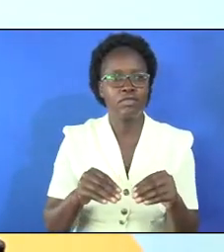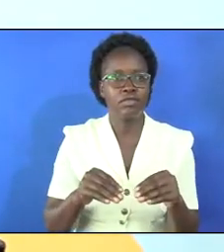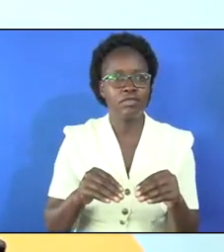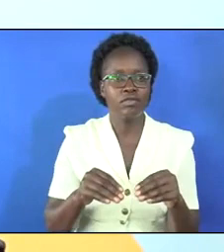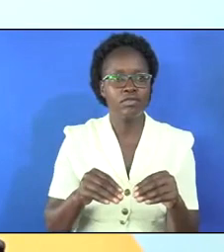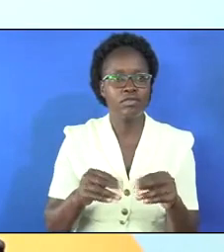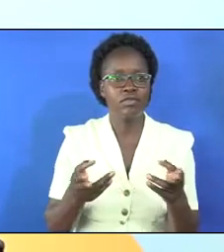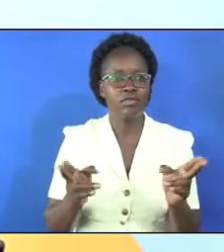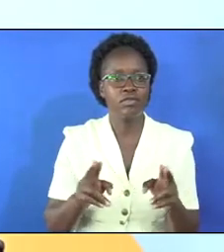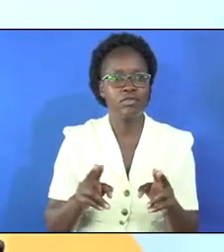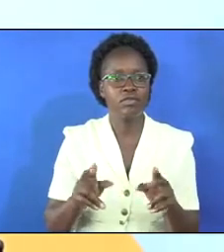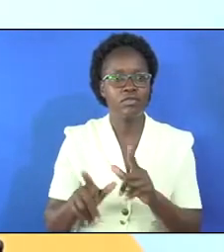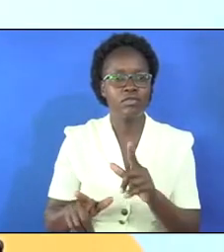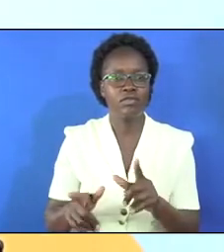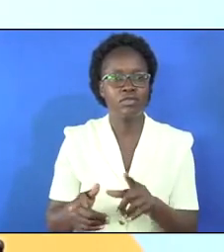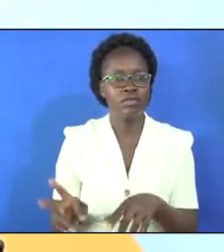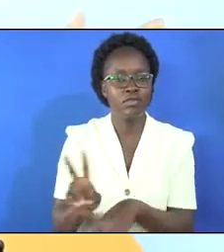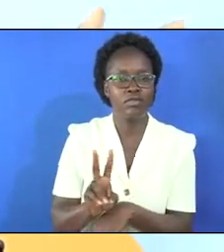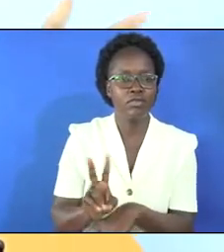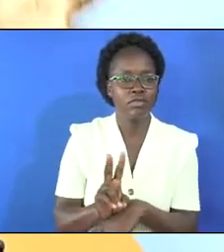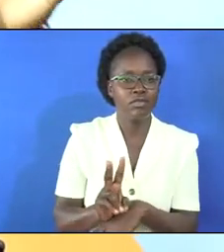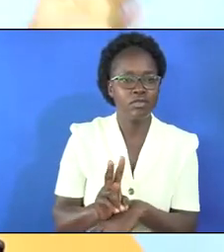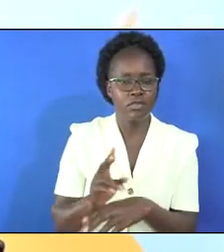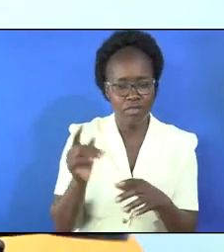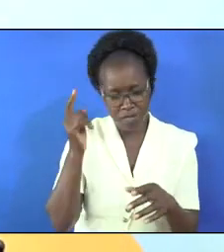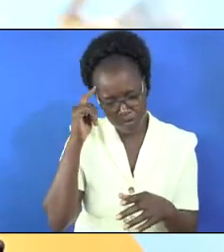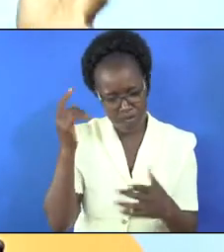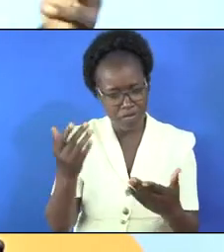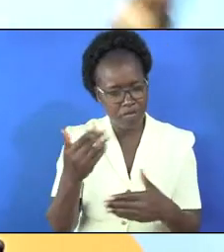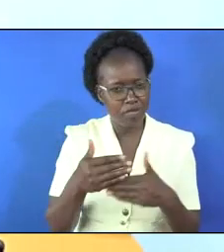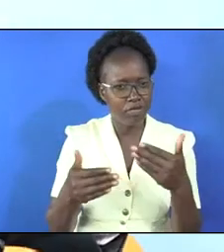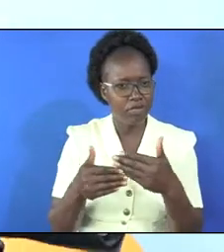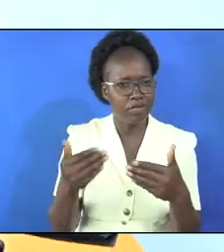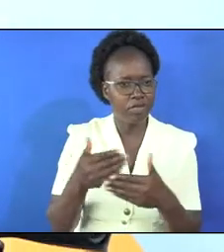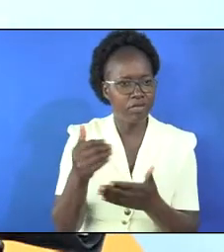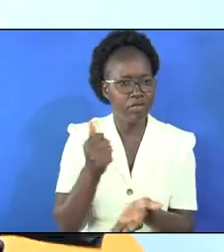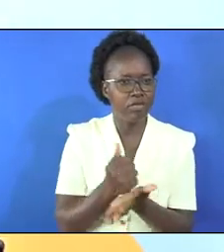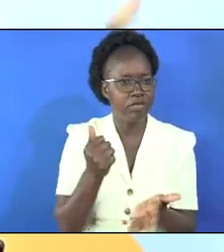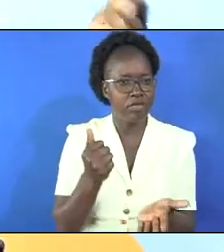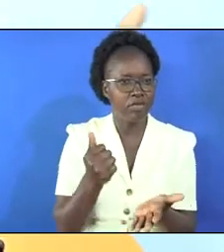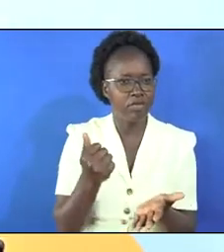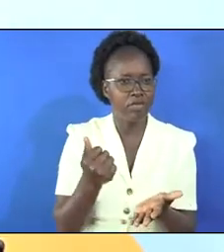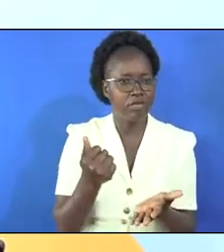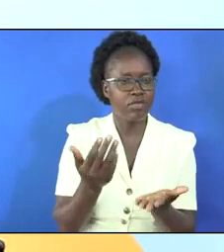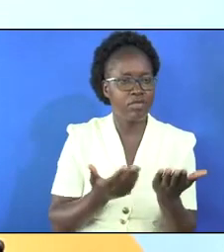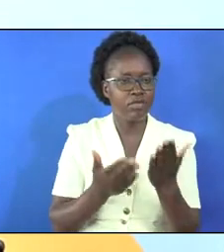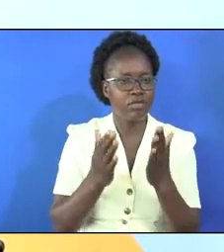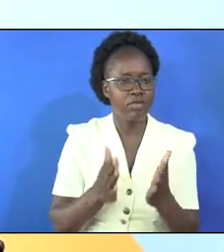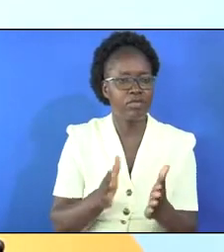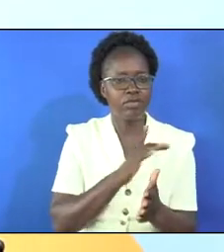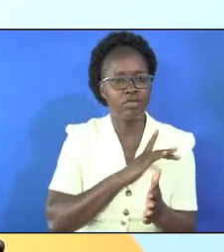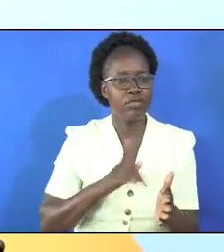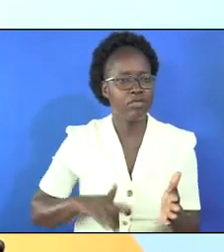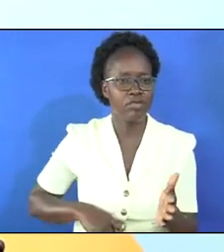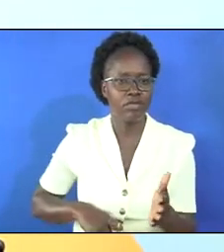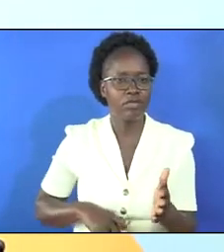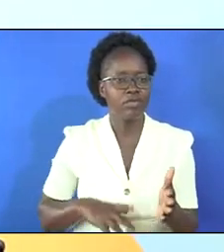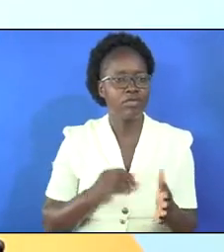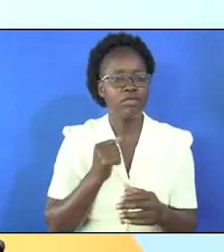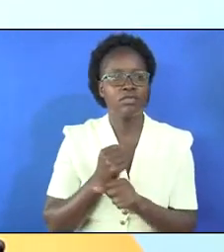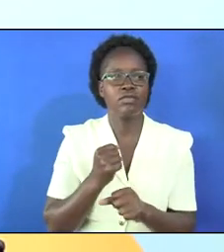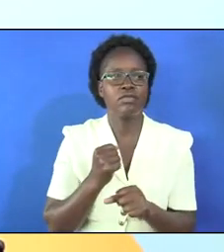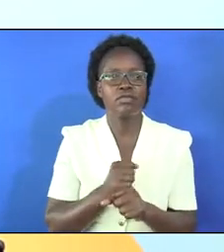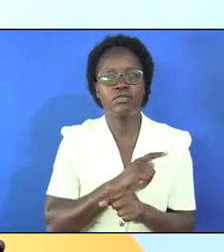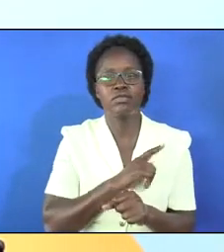place in Lake Victoria even as we contemplate on building offices for the servant of the Lord and the